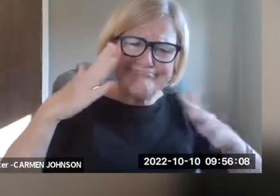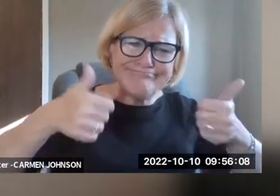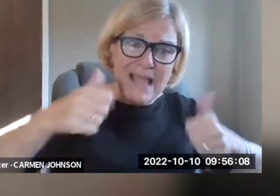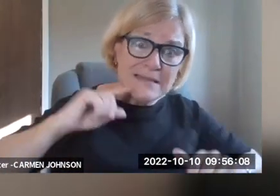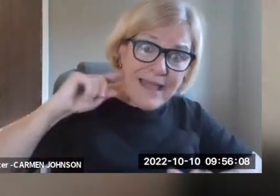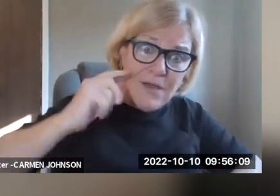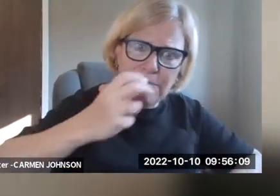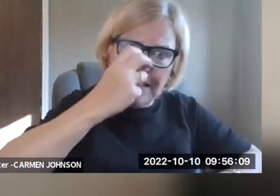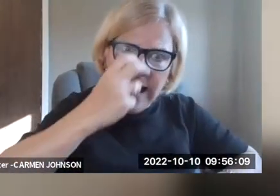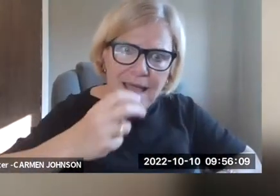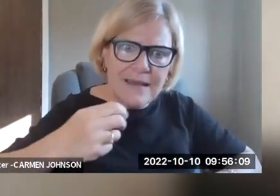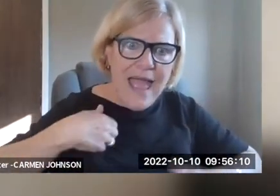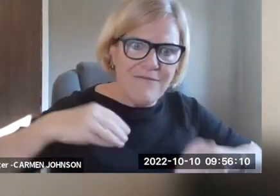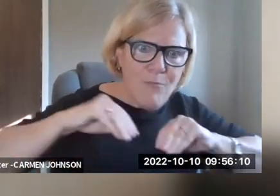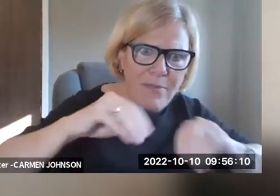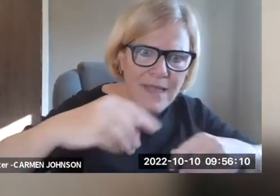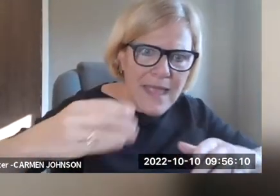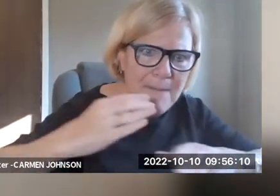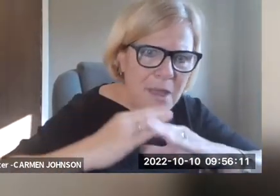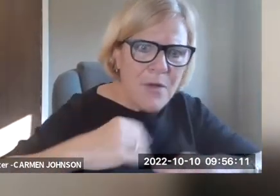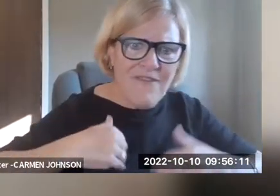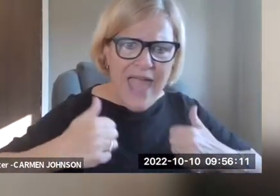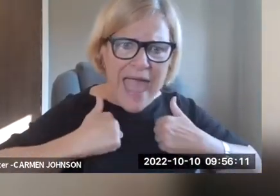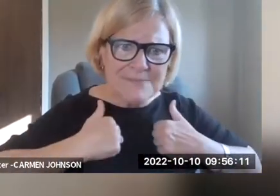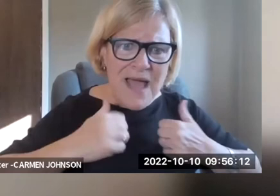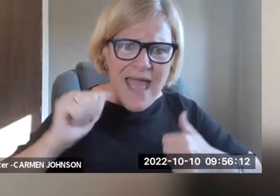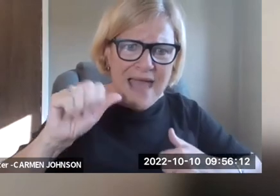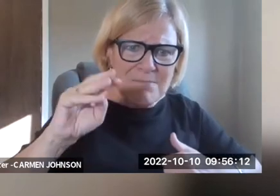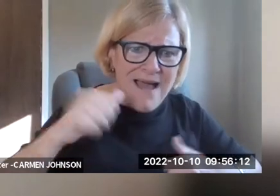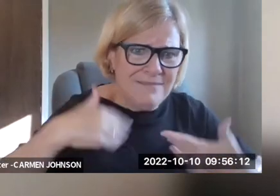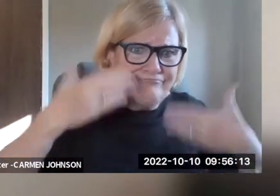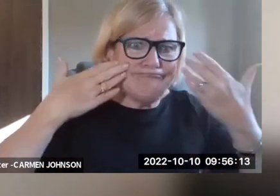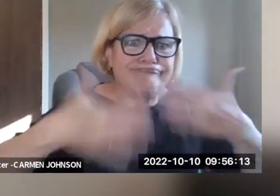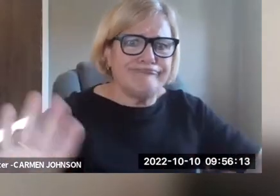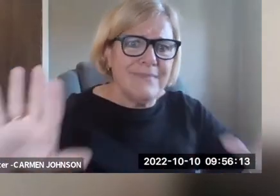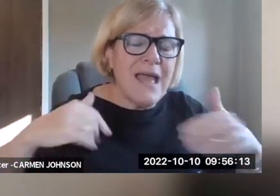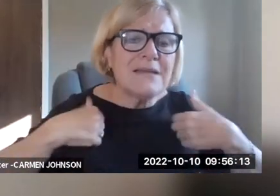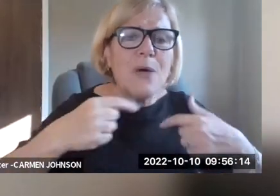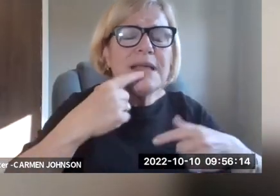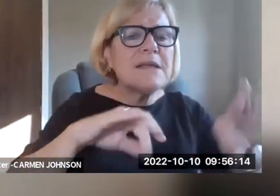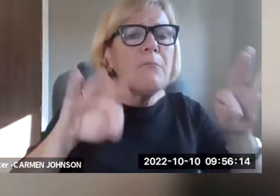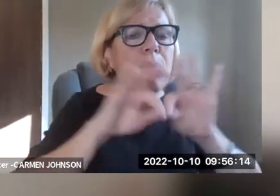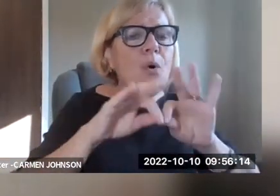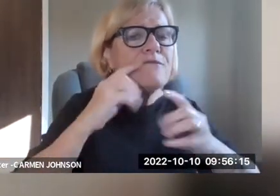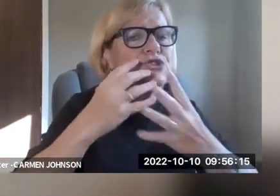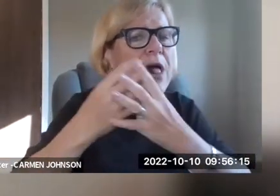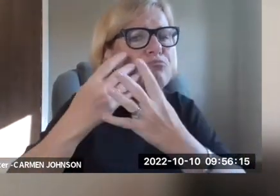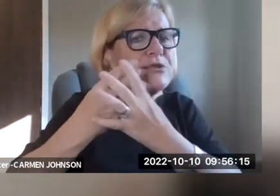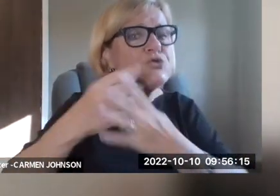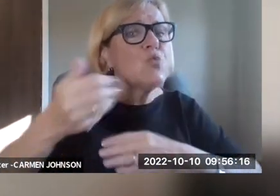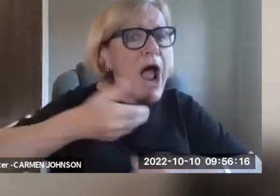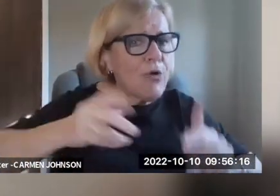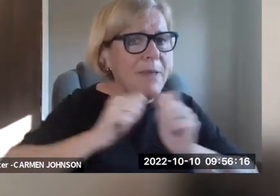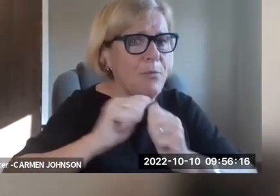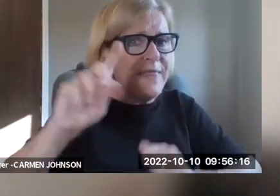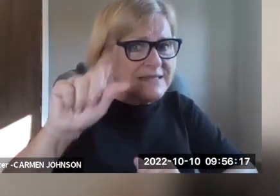issues. And if I was picking it as representation, I don't know which one I'd pick honestly, right. Would they be deaf? Would they be blind? Would they have a mobility impairment? Would they have